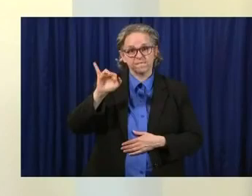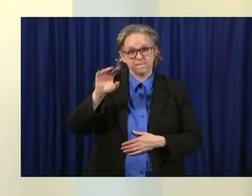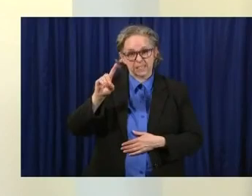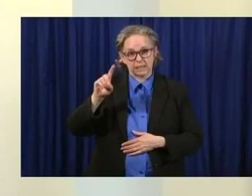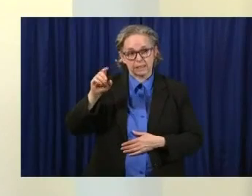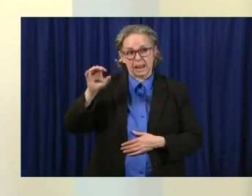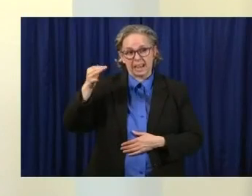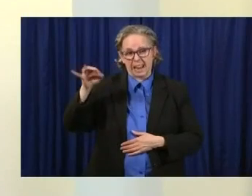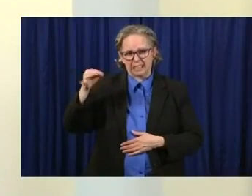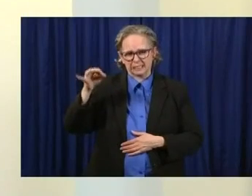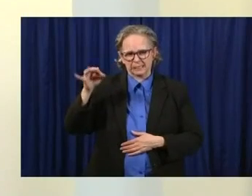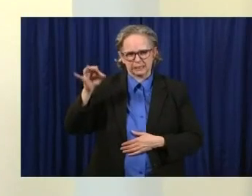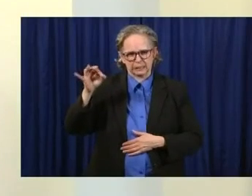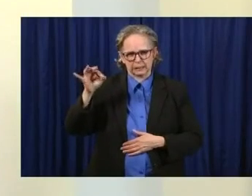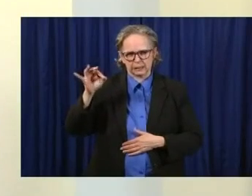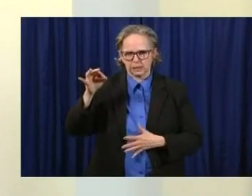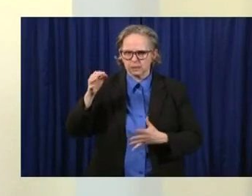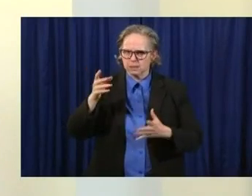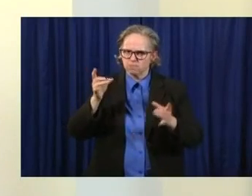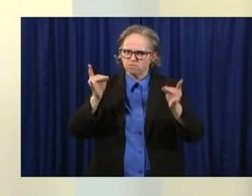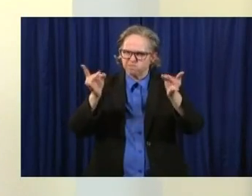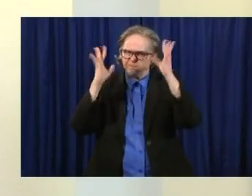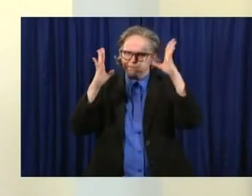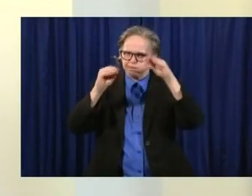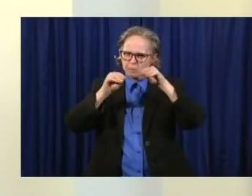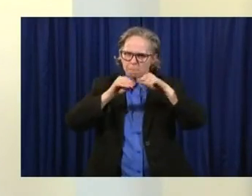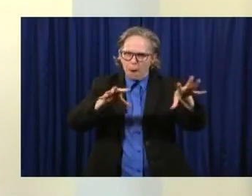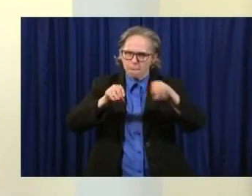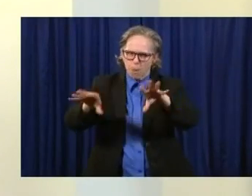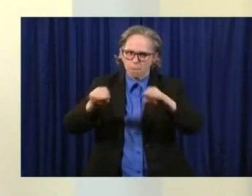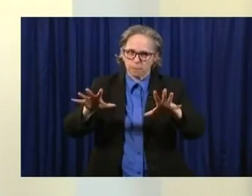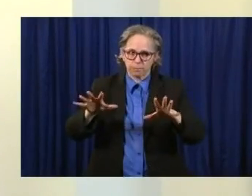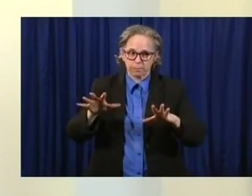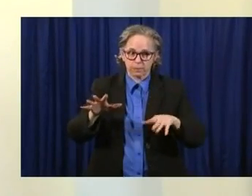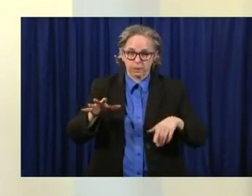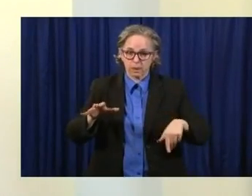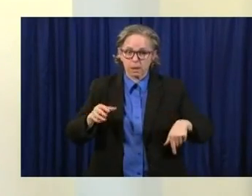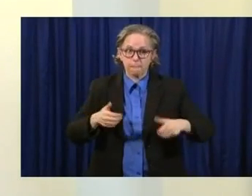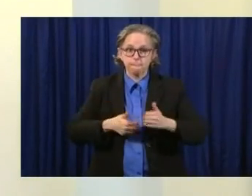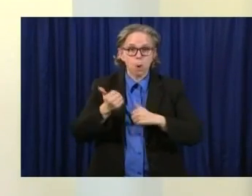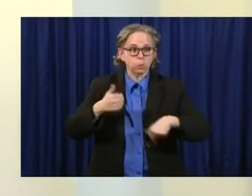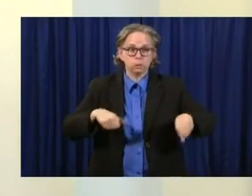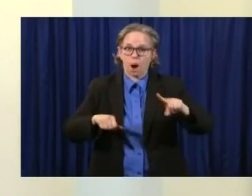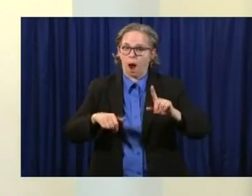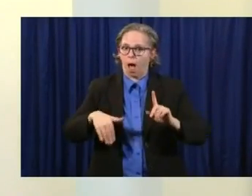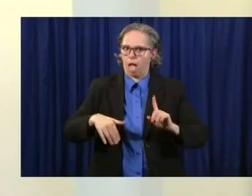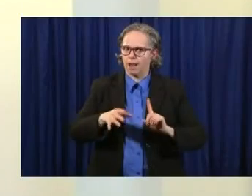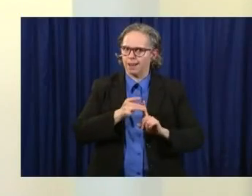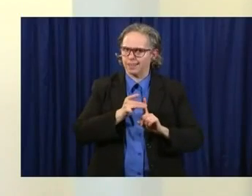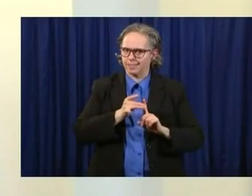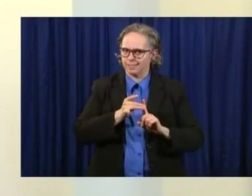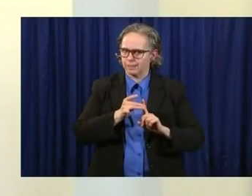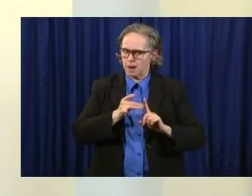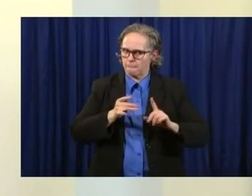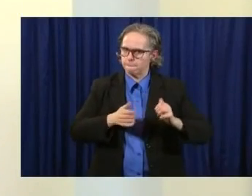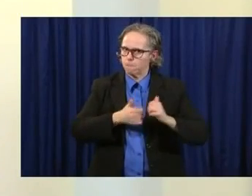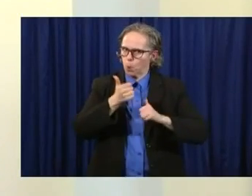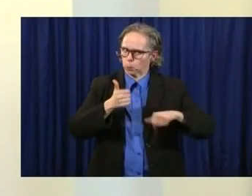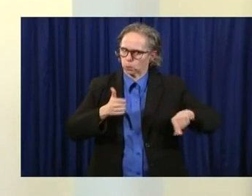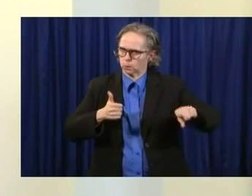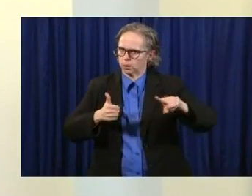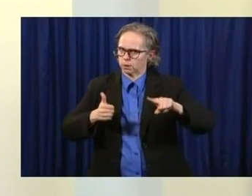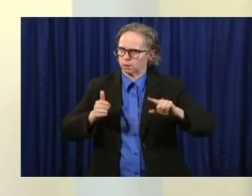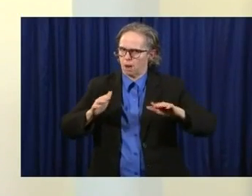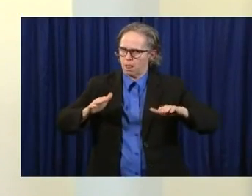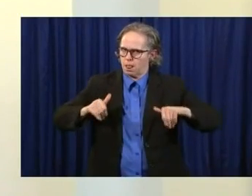Um, and we as a population have not had it yet. Most of us have probably not had it yet. So there is